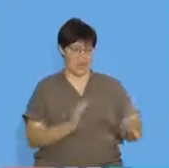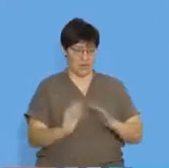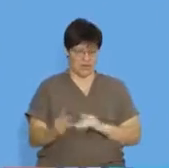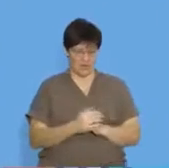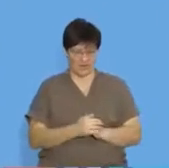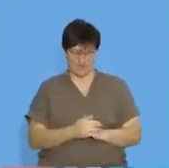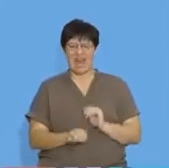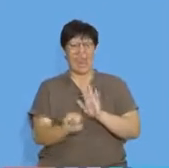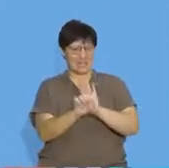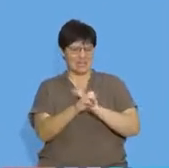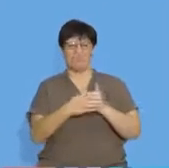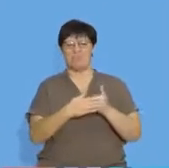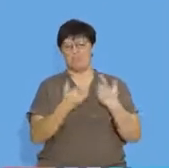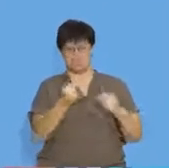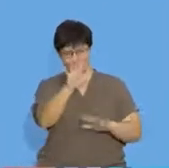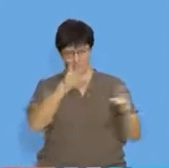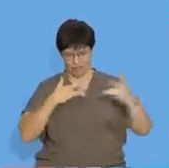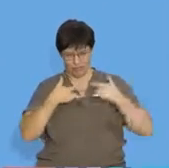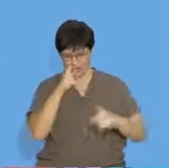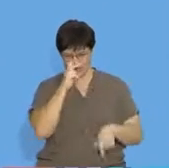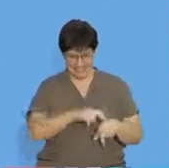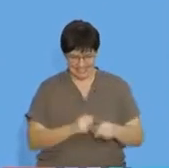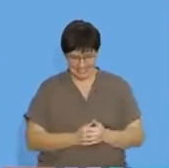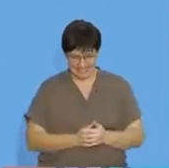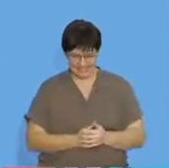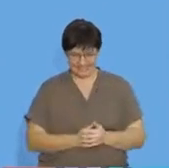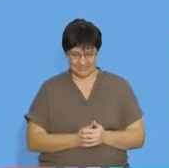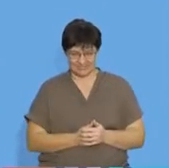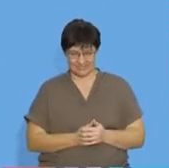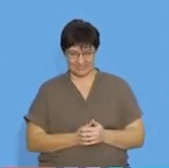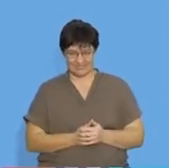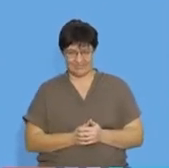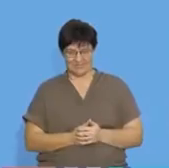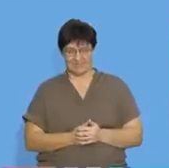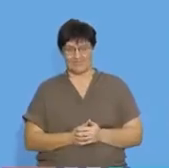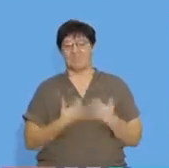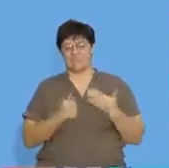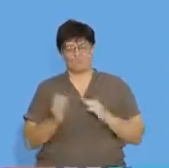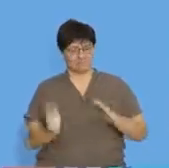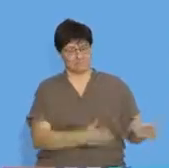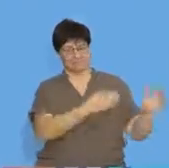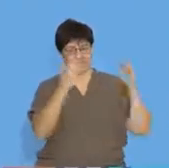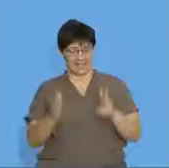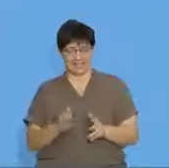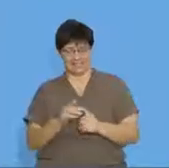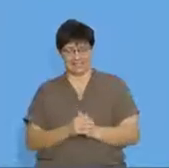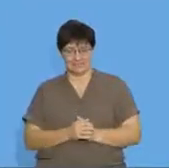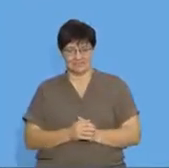don't worry, we're going to do more examples later to actually illustrate this concept. Great. Let's look at the next slide.